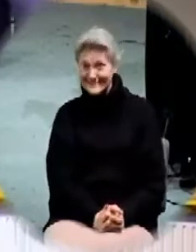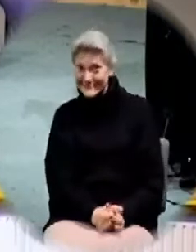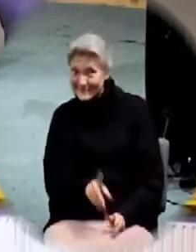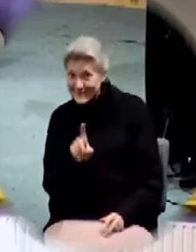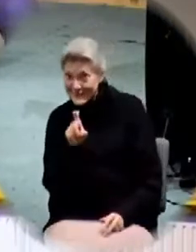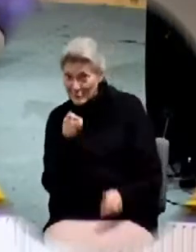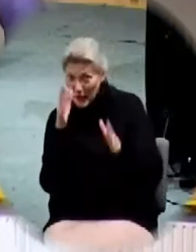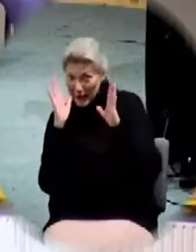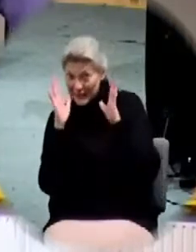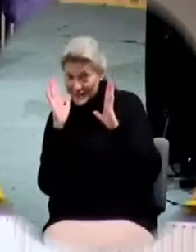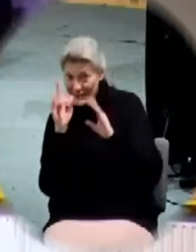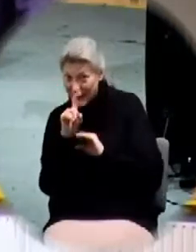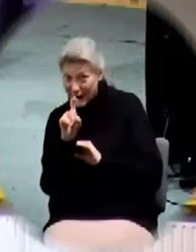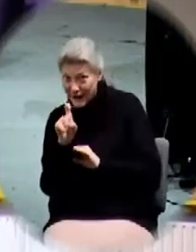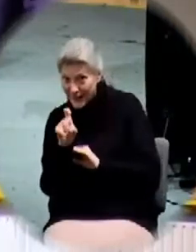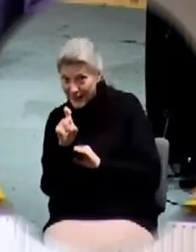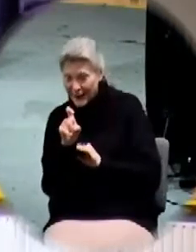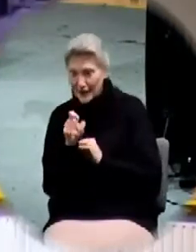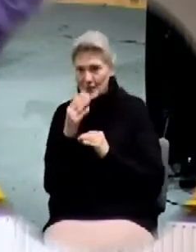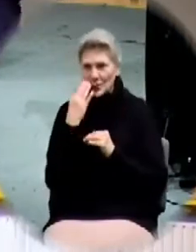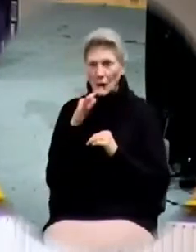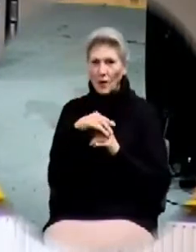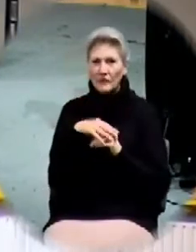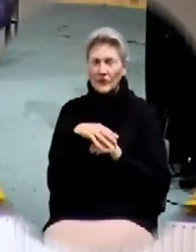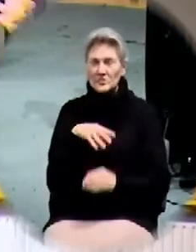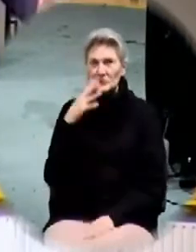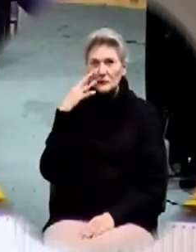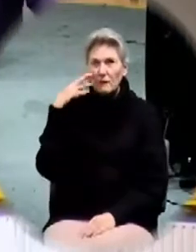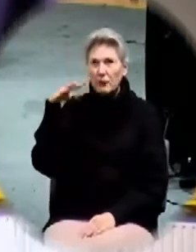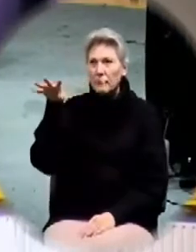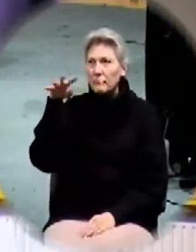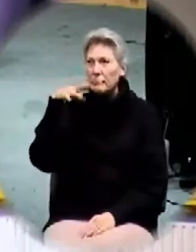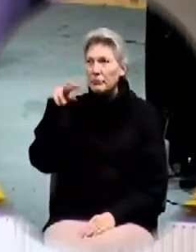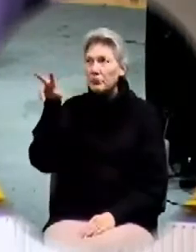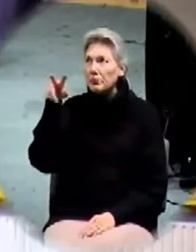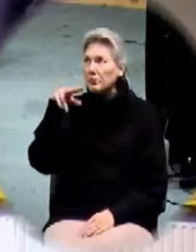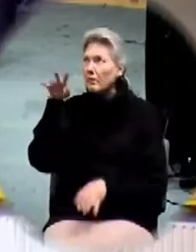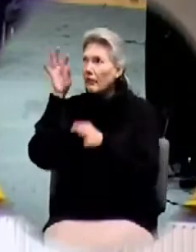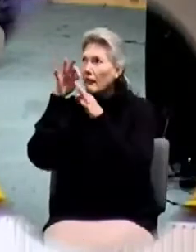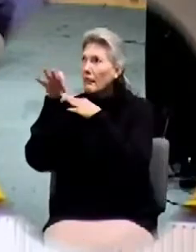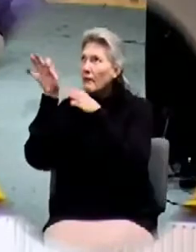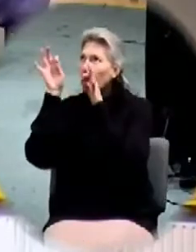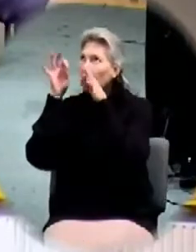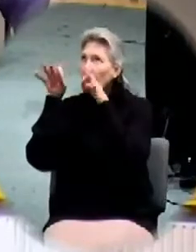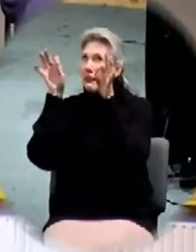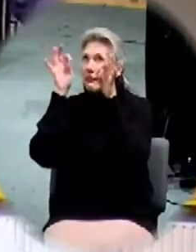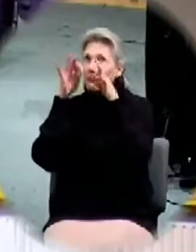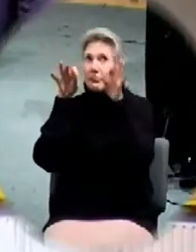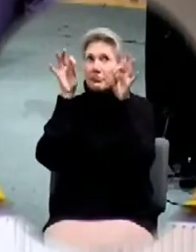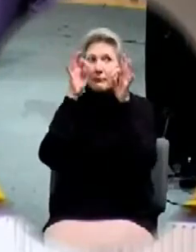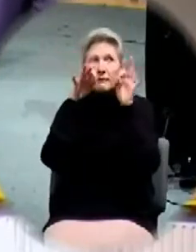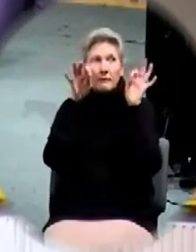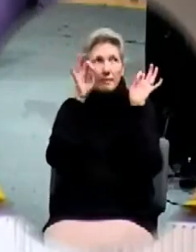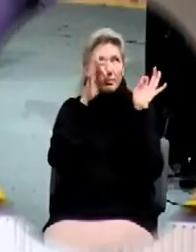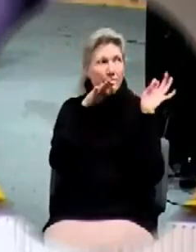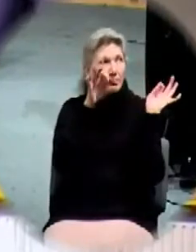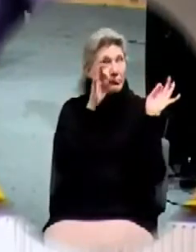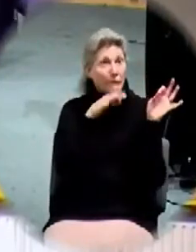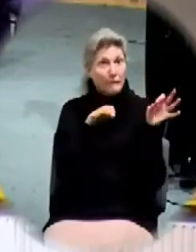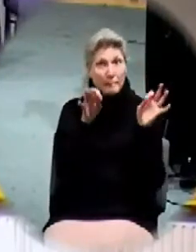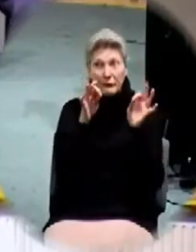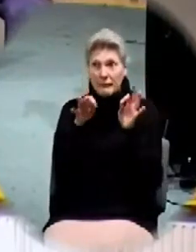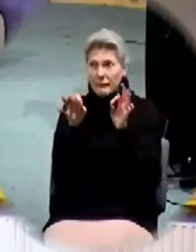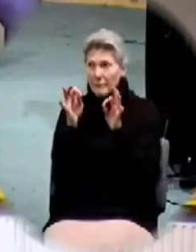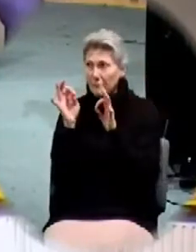So, and you also don't know if they just sort of check out. You know, when everybody's here, you can sort of, I've been preaching and